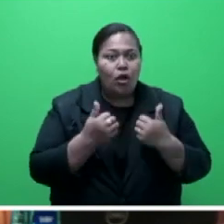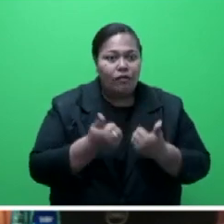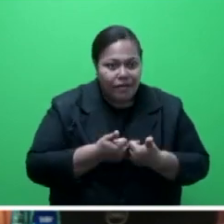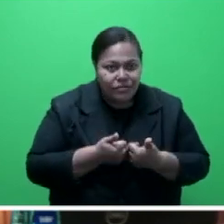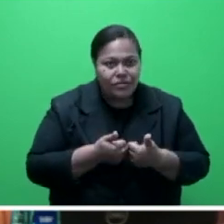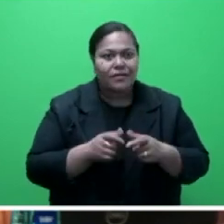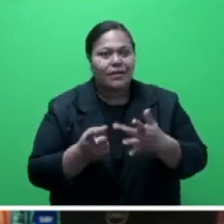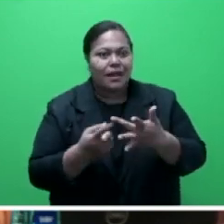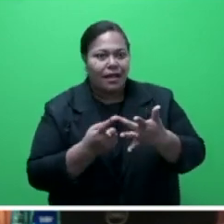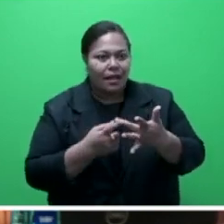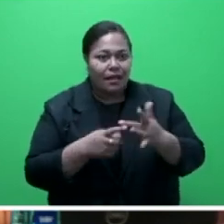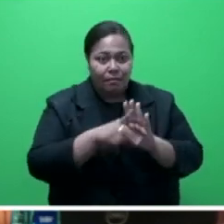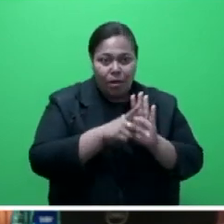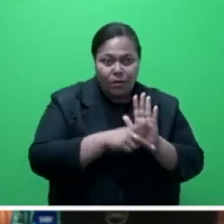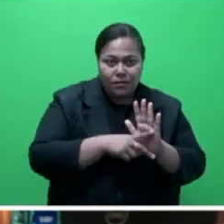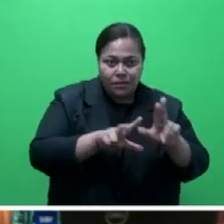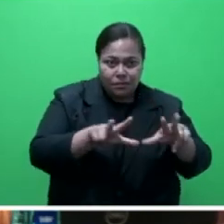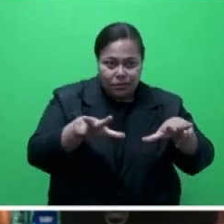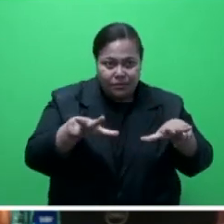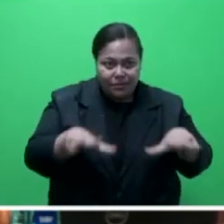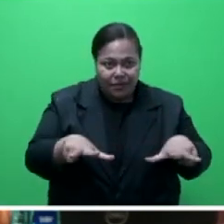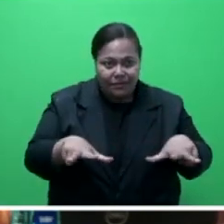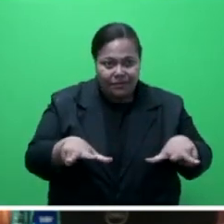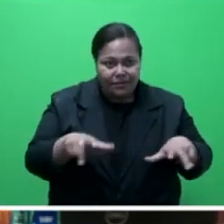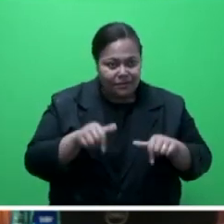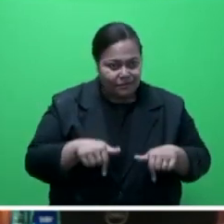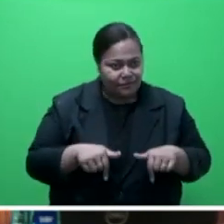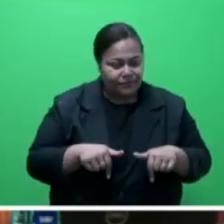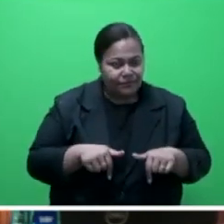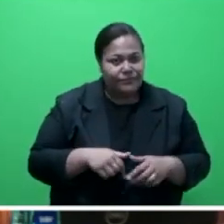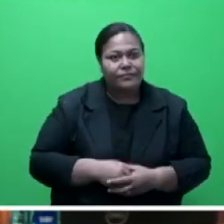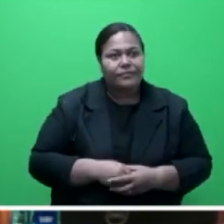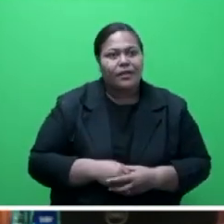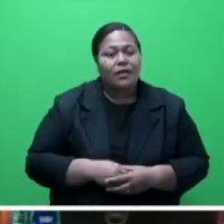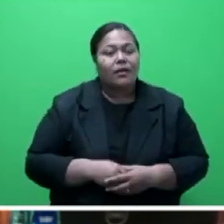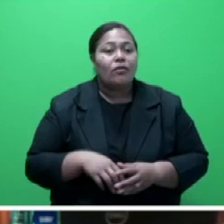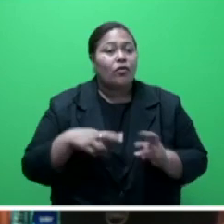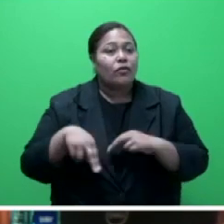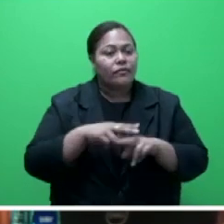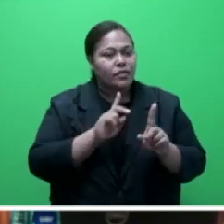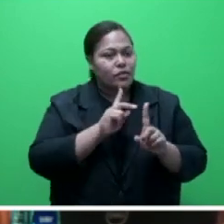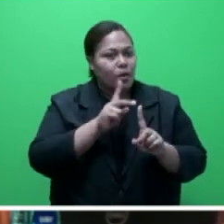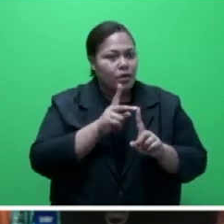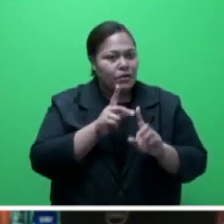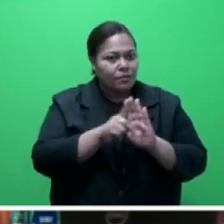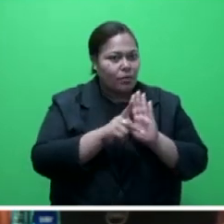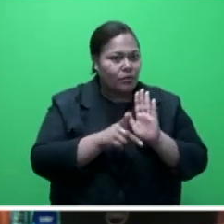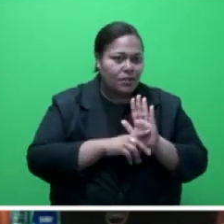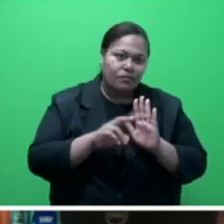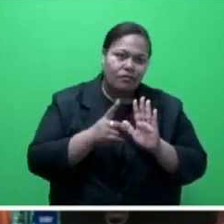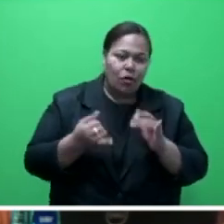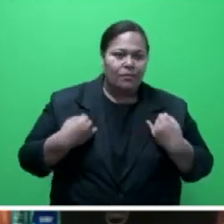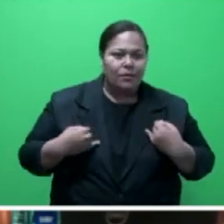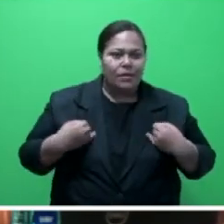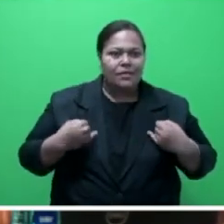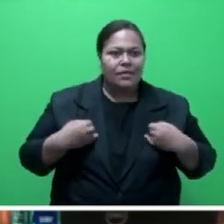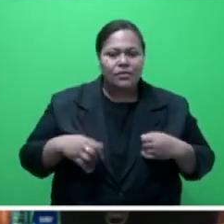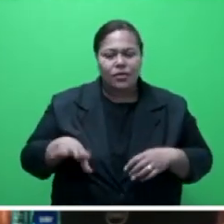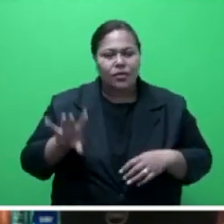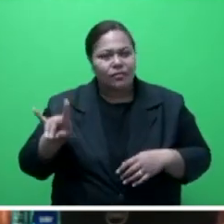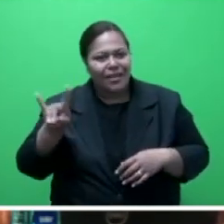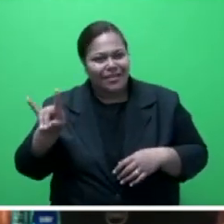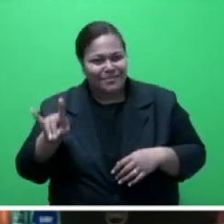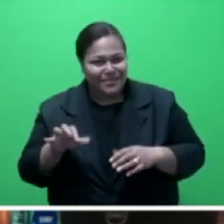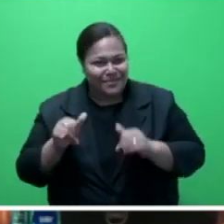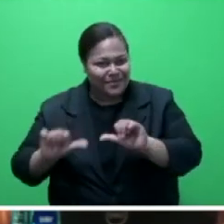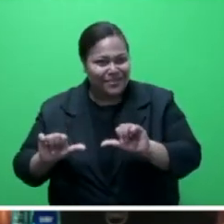are a few that guide Fiji's policy priorities and implementation of targeted species program. To achieve targets of